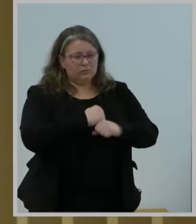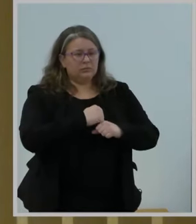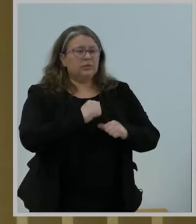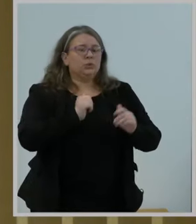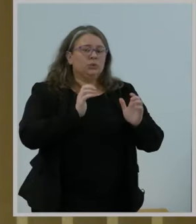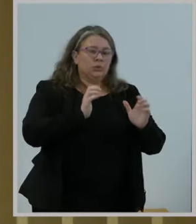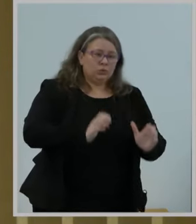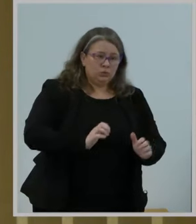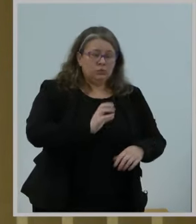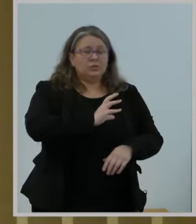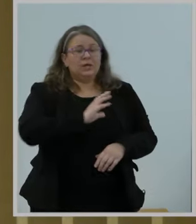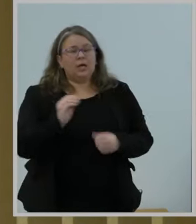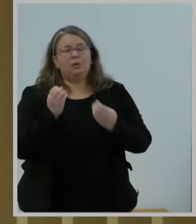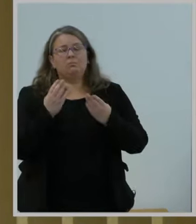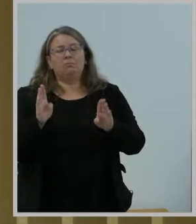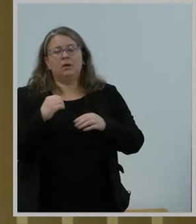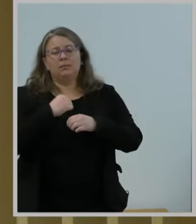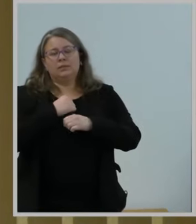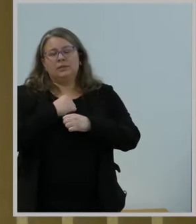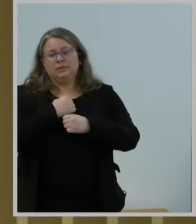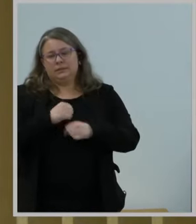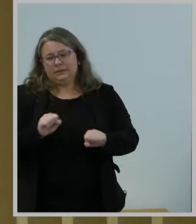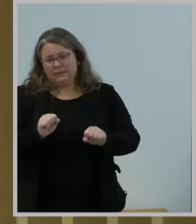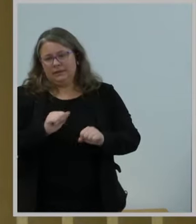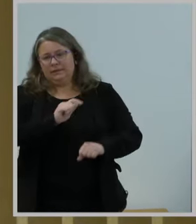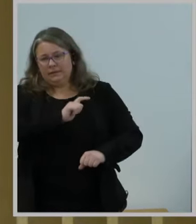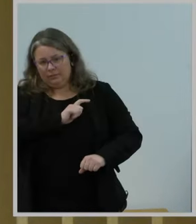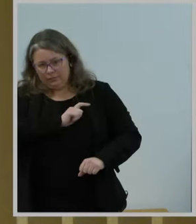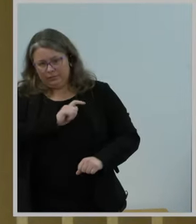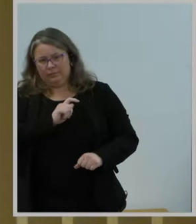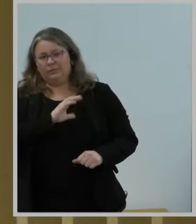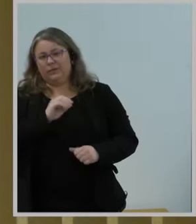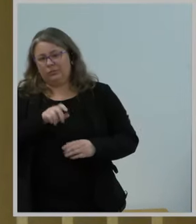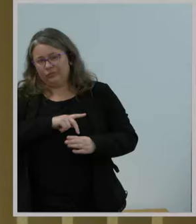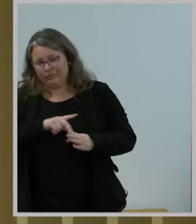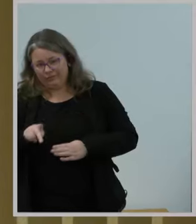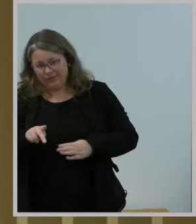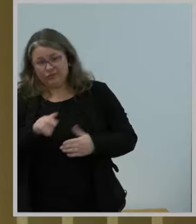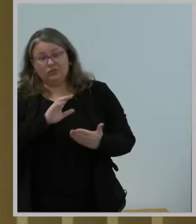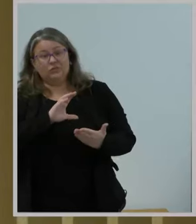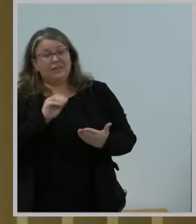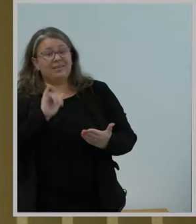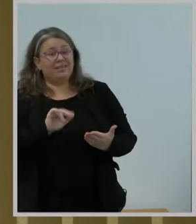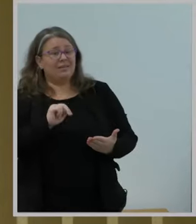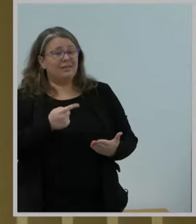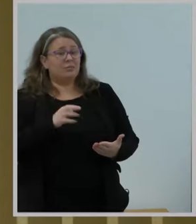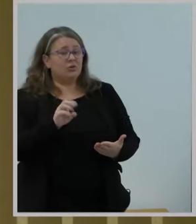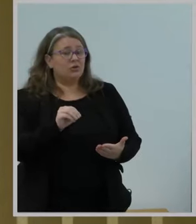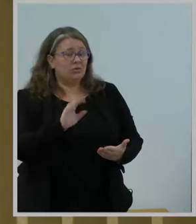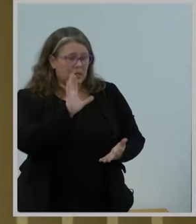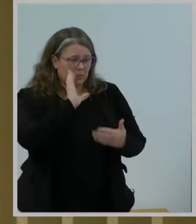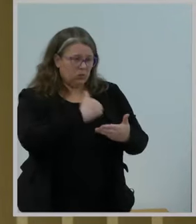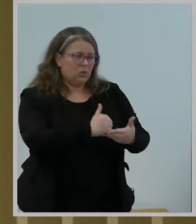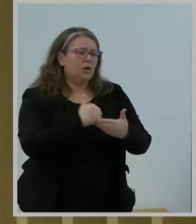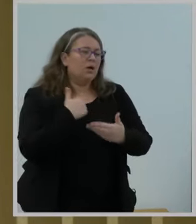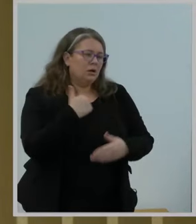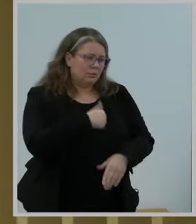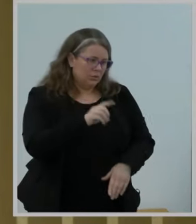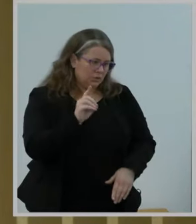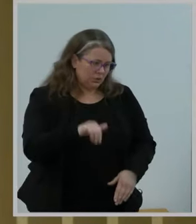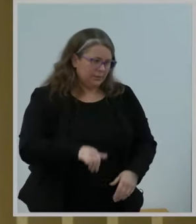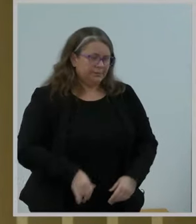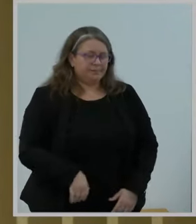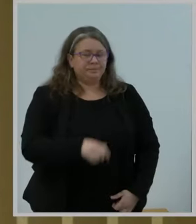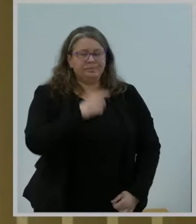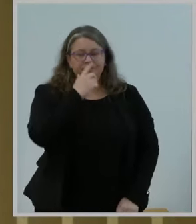of these services. And the rules proposed in the notice would help us do just that. Some have questioned our